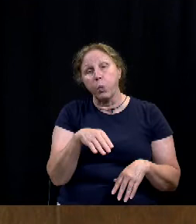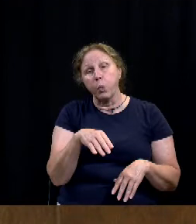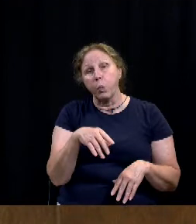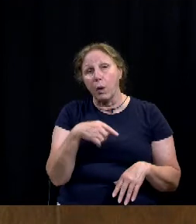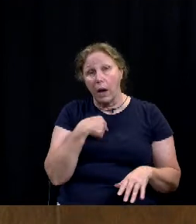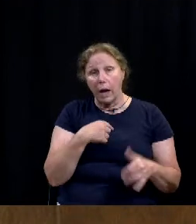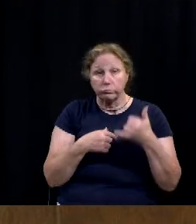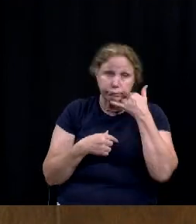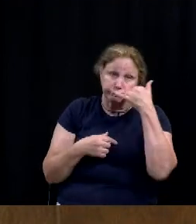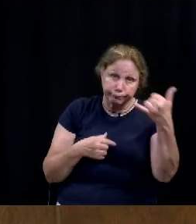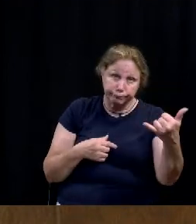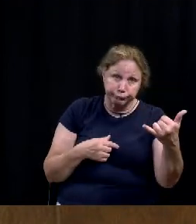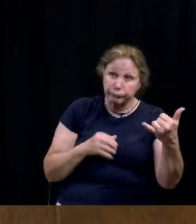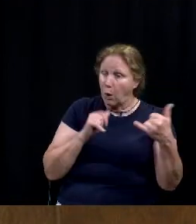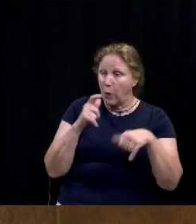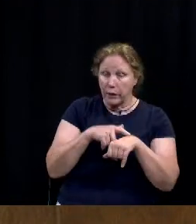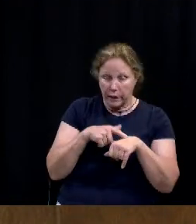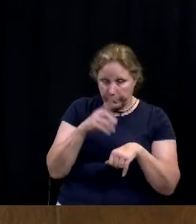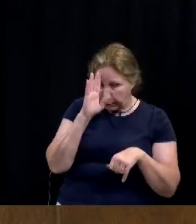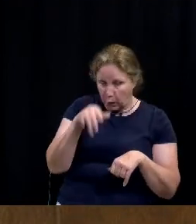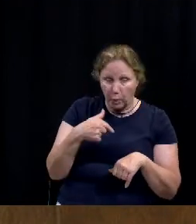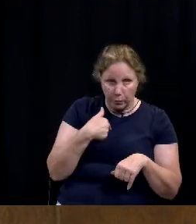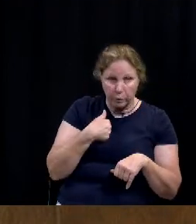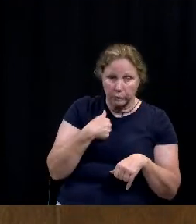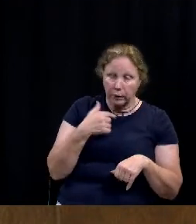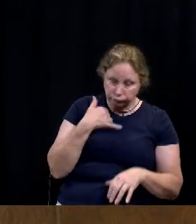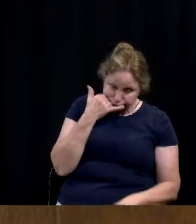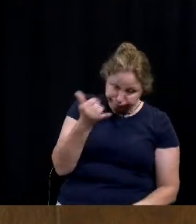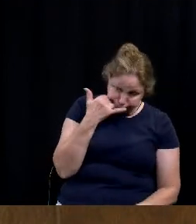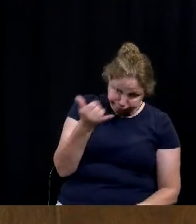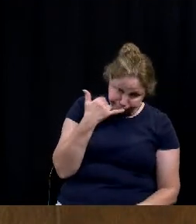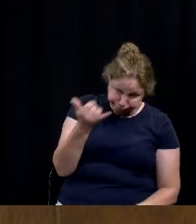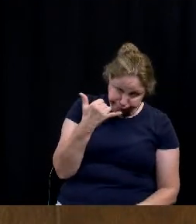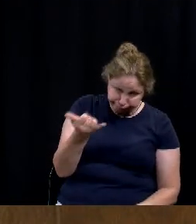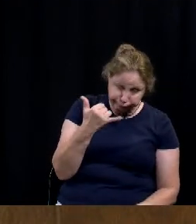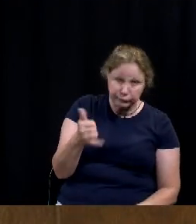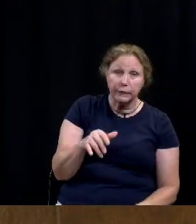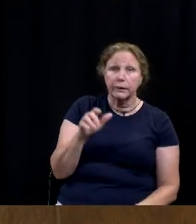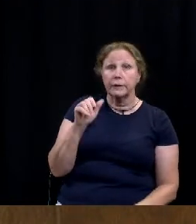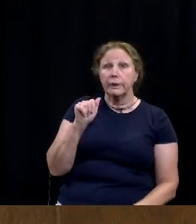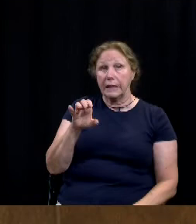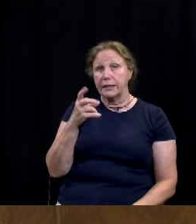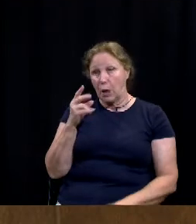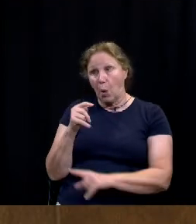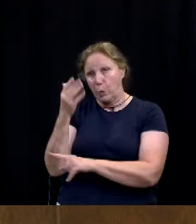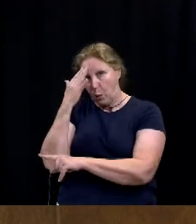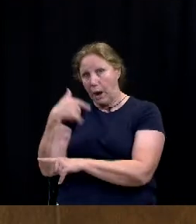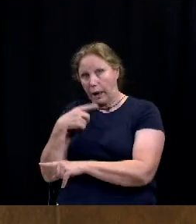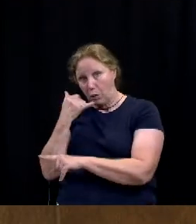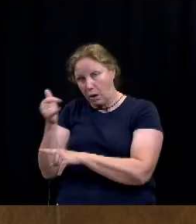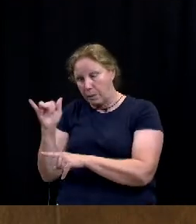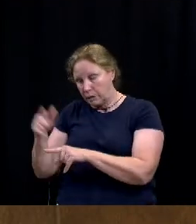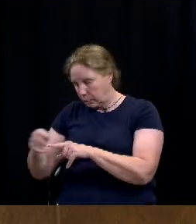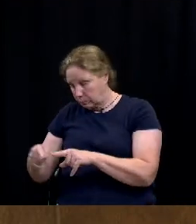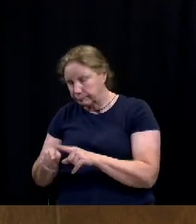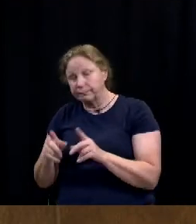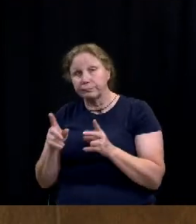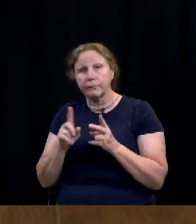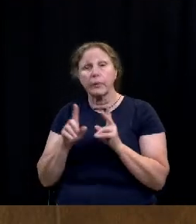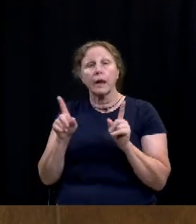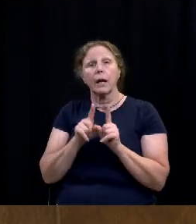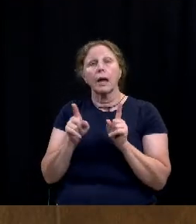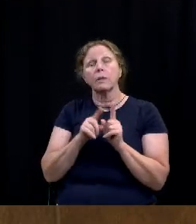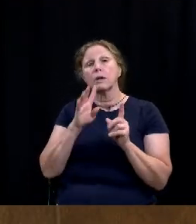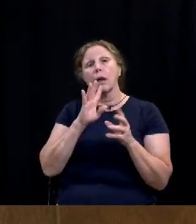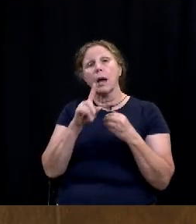phone and call all the time as you well know and and acm holt knows too um and which